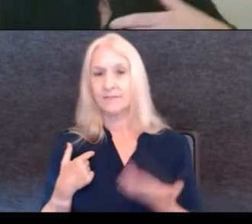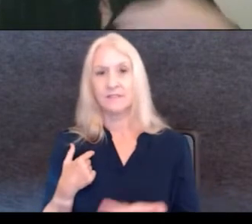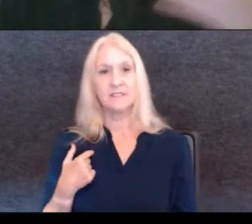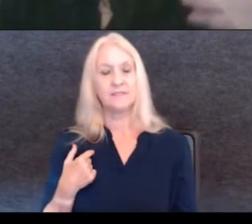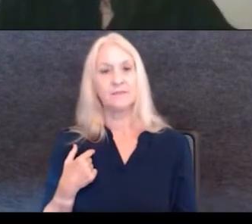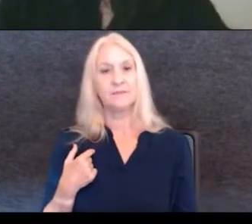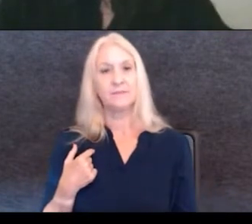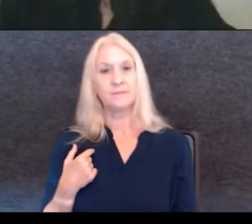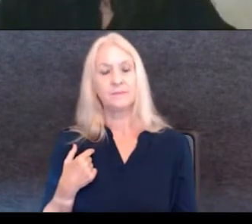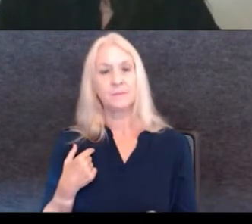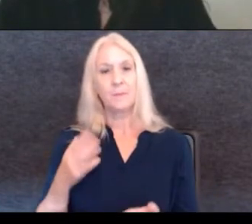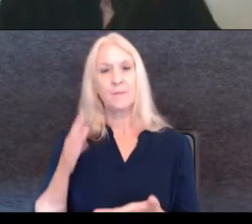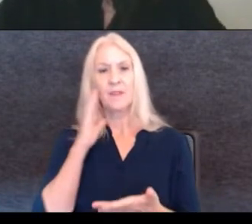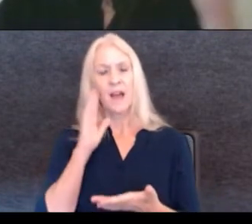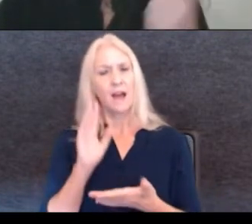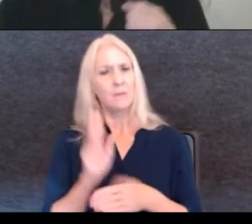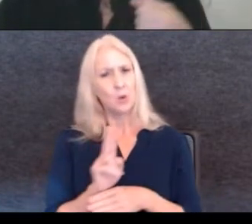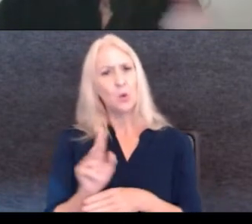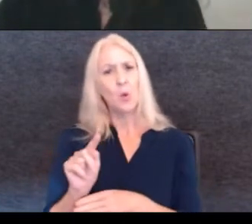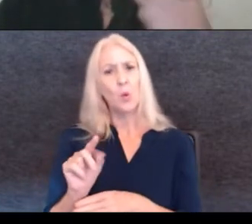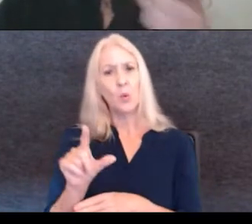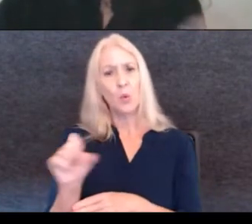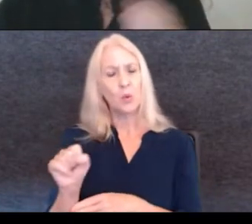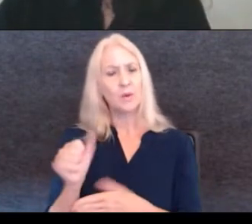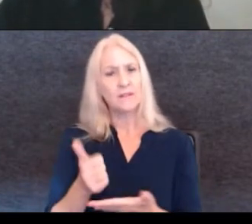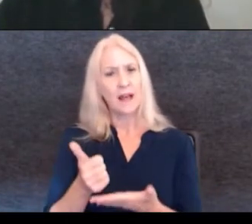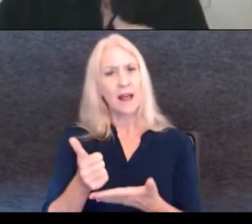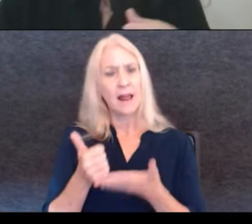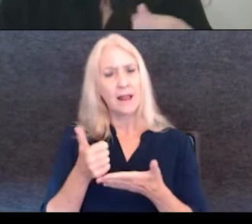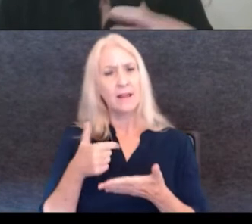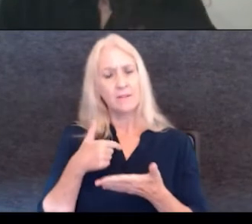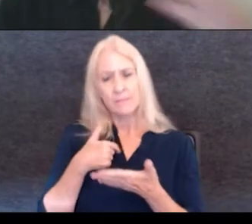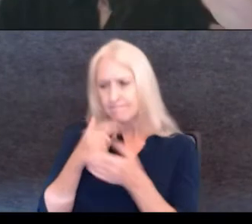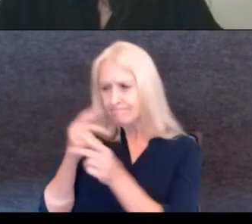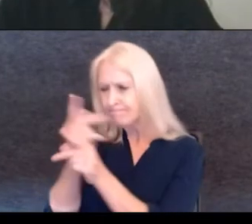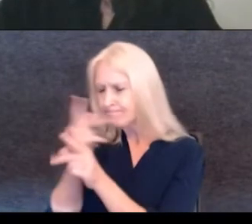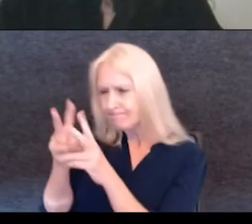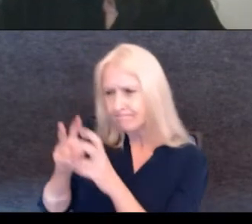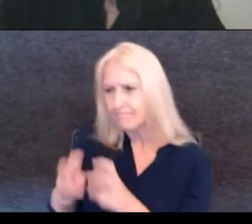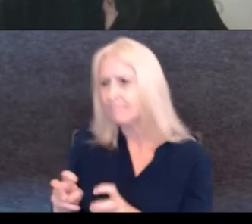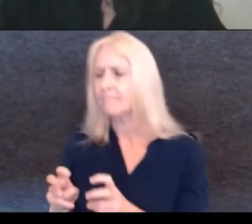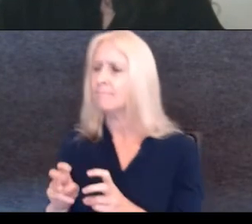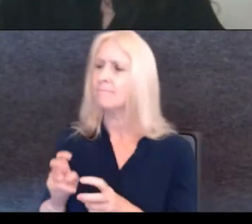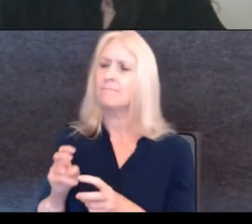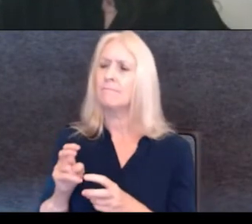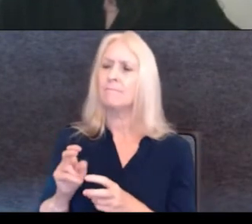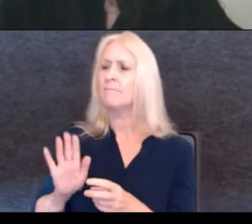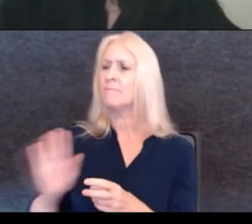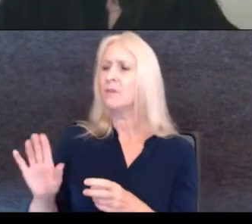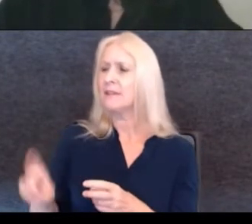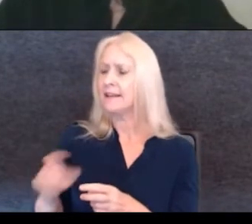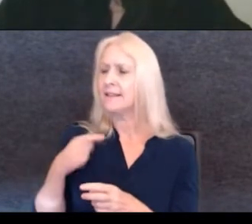use tools to help me extract this essence, and see through the client's eyes.